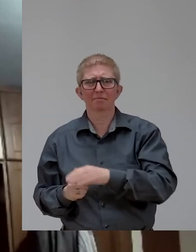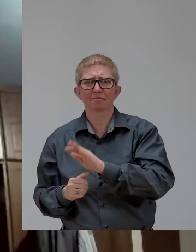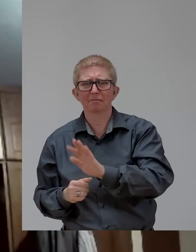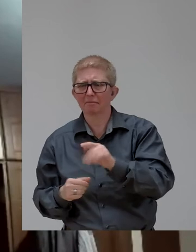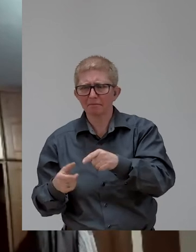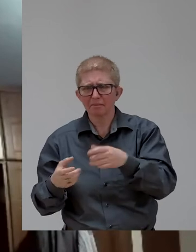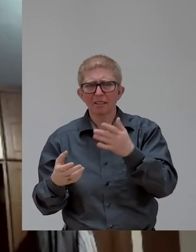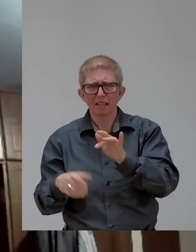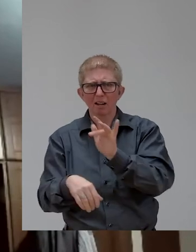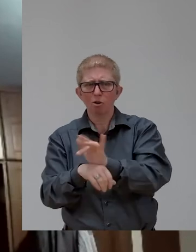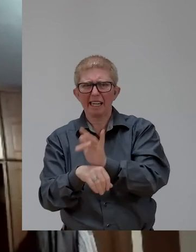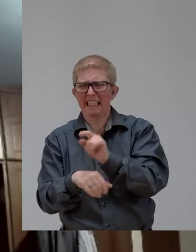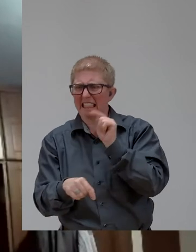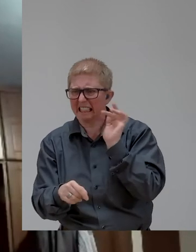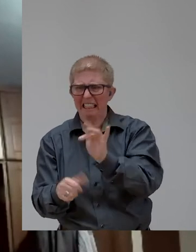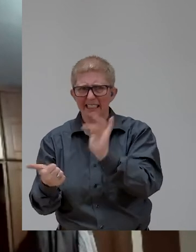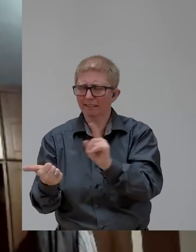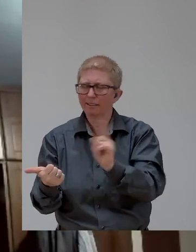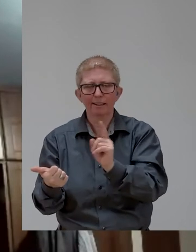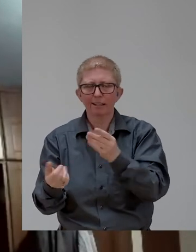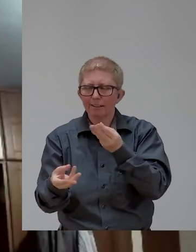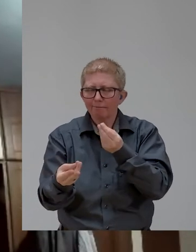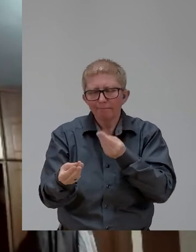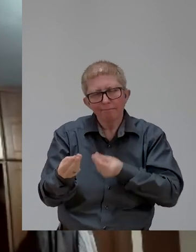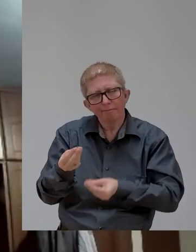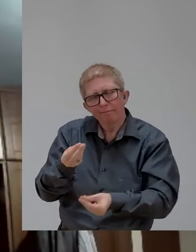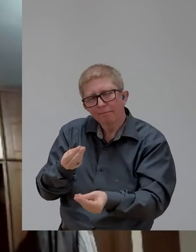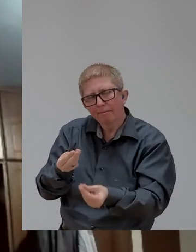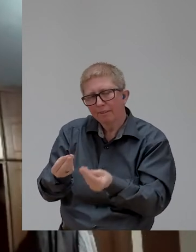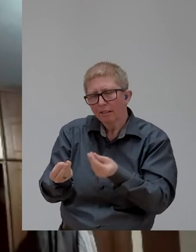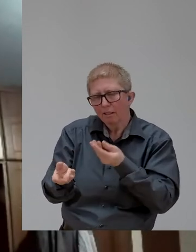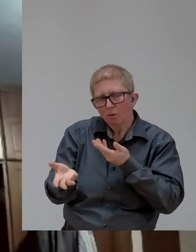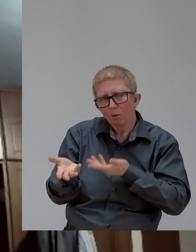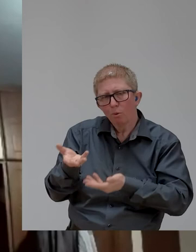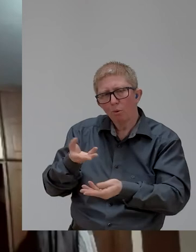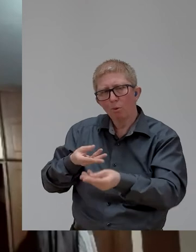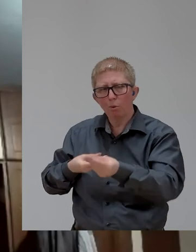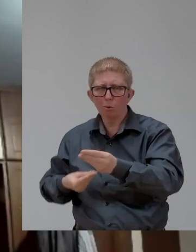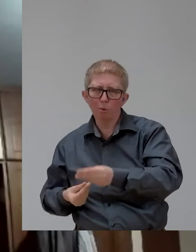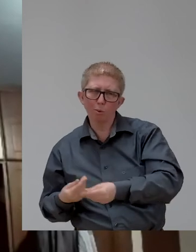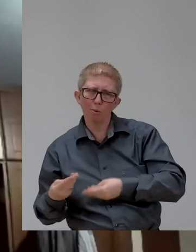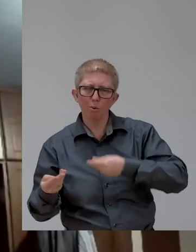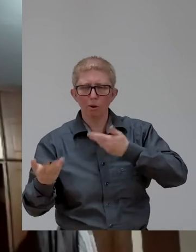a common space where they can feel comfortable and you also can do.